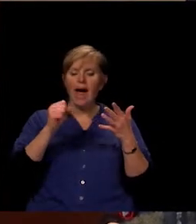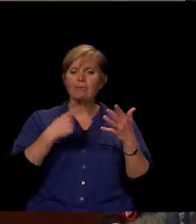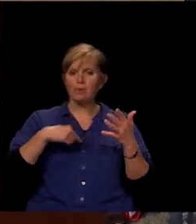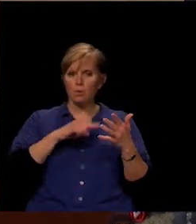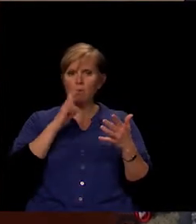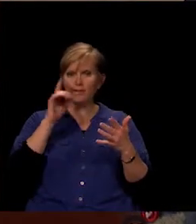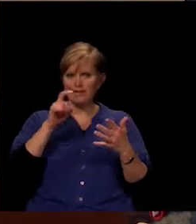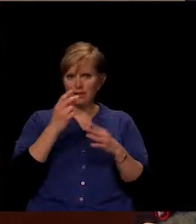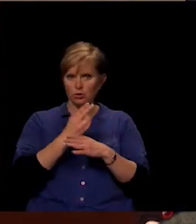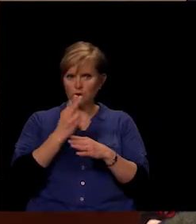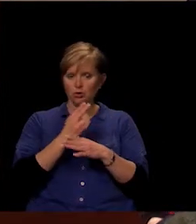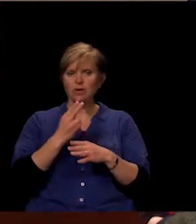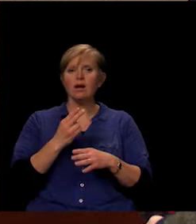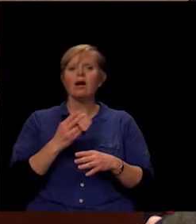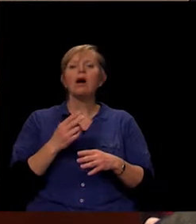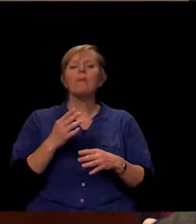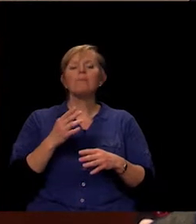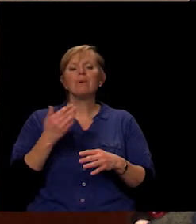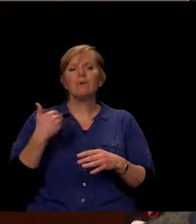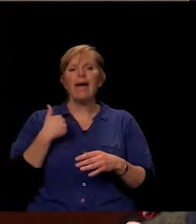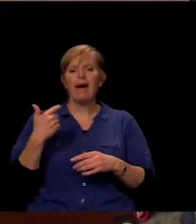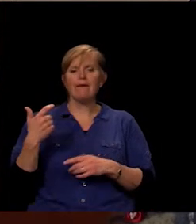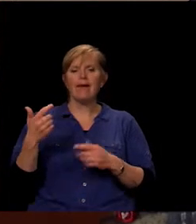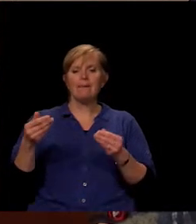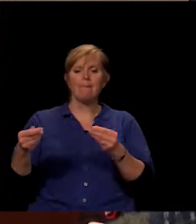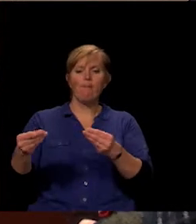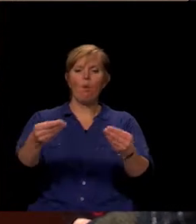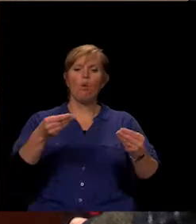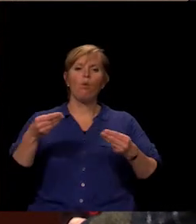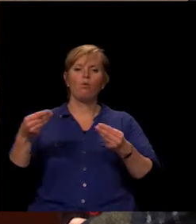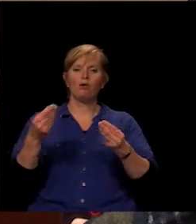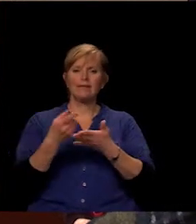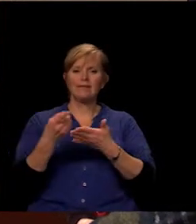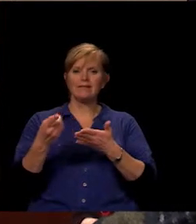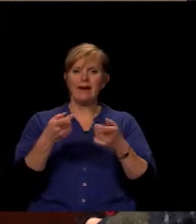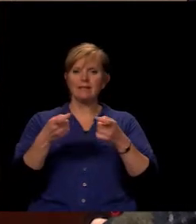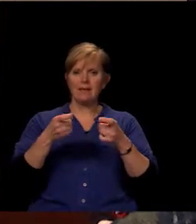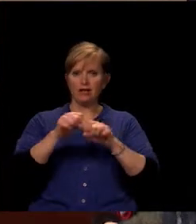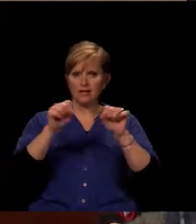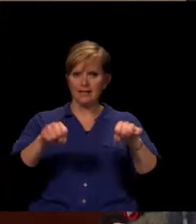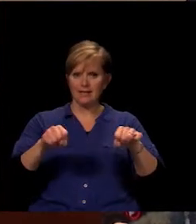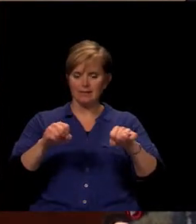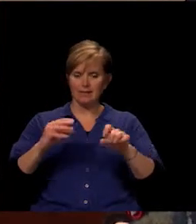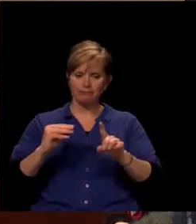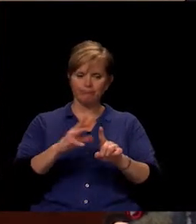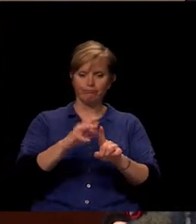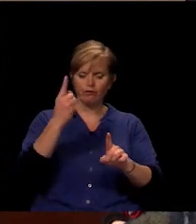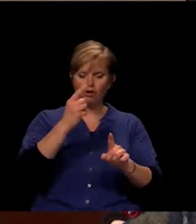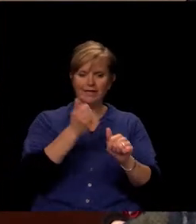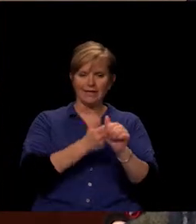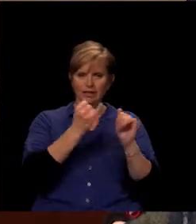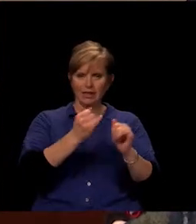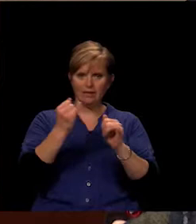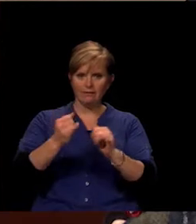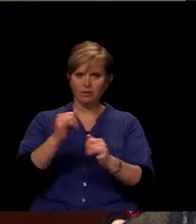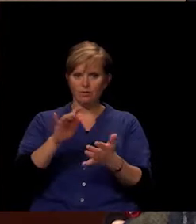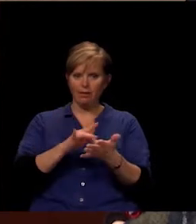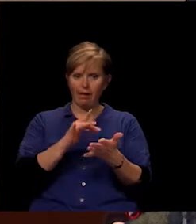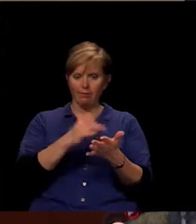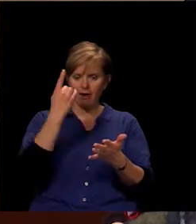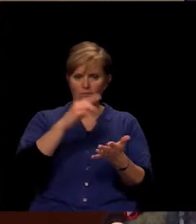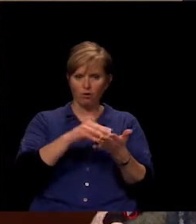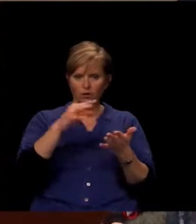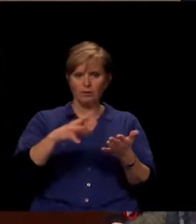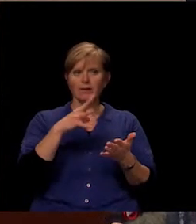we're using a mobile device management system to push those out to our, each of the individual iPads for students, as well as, you know, just the